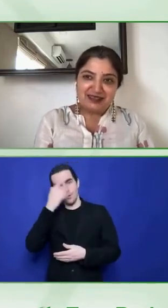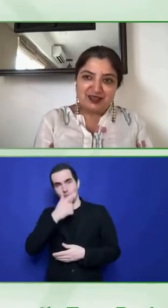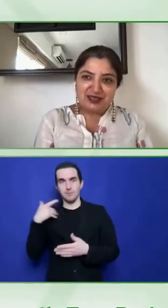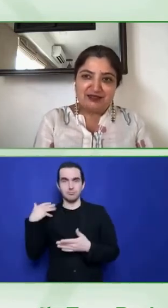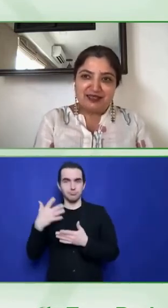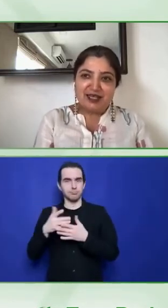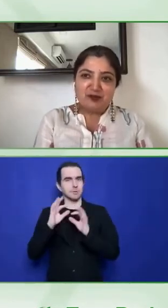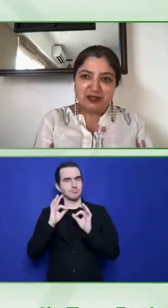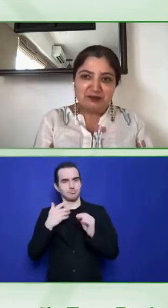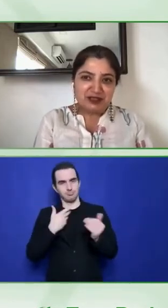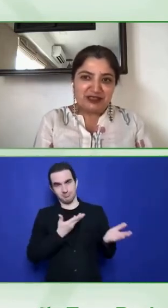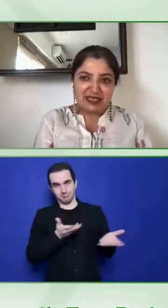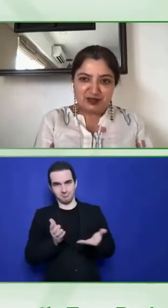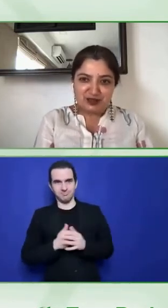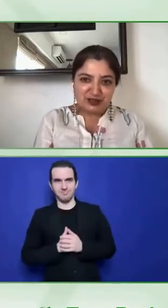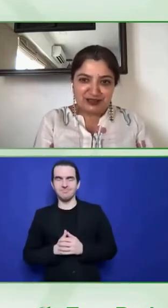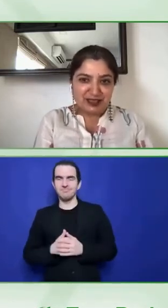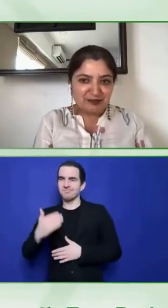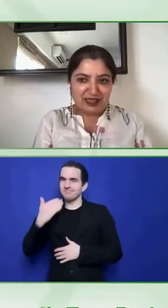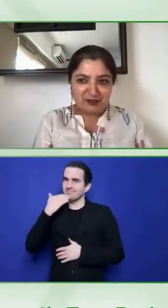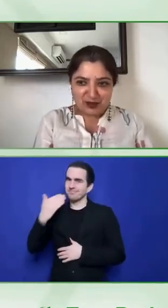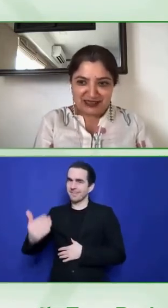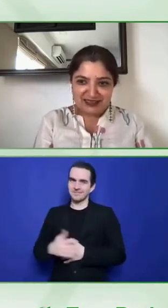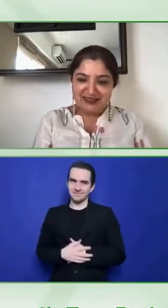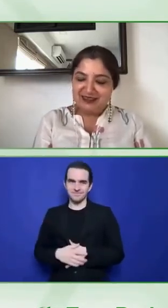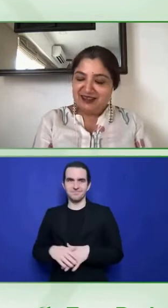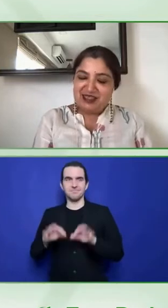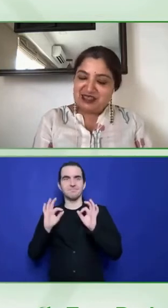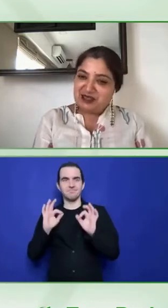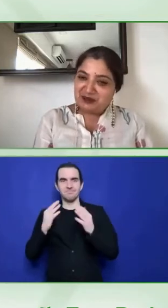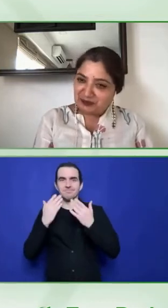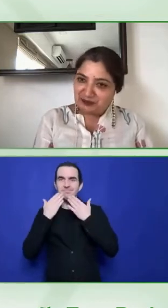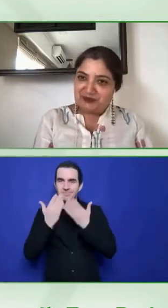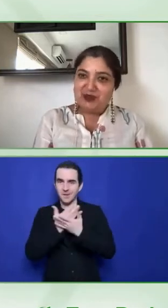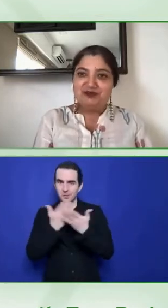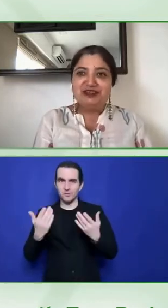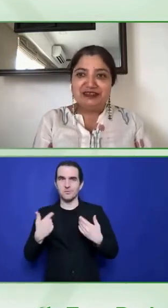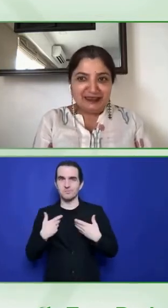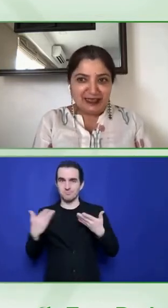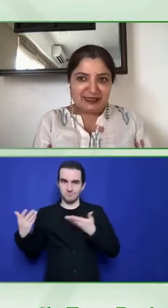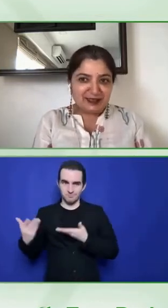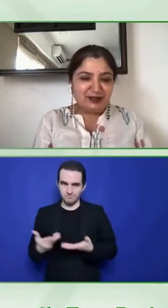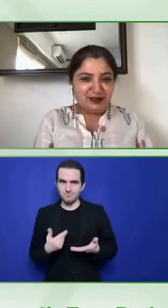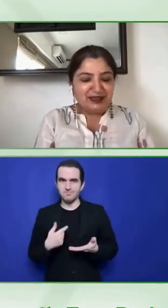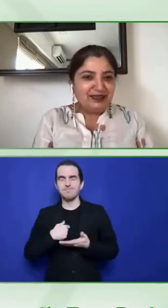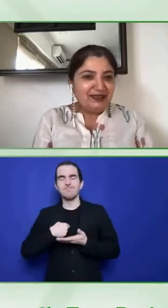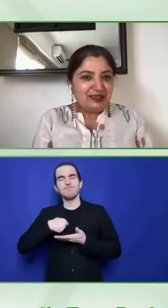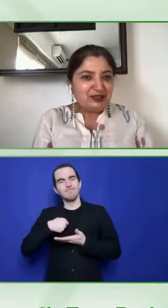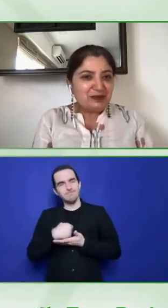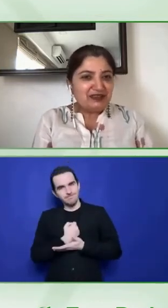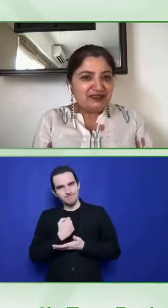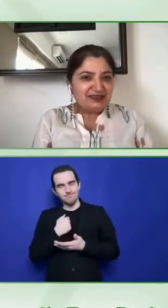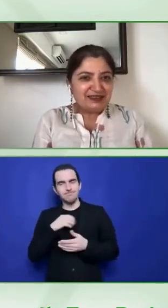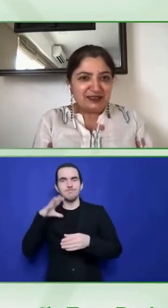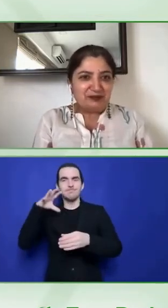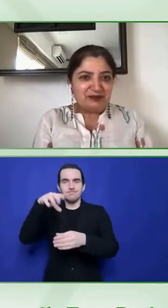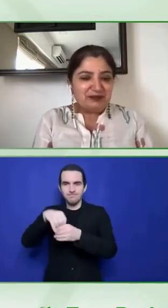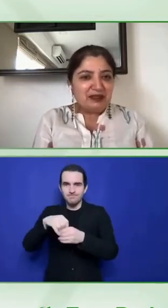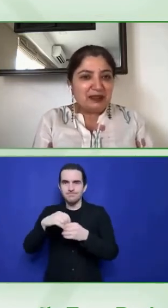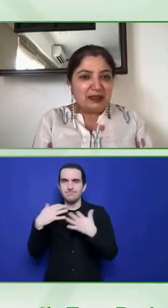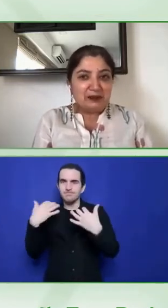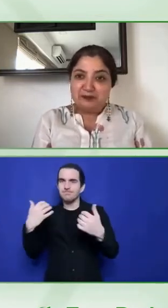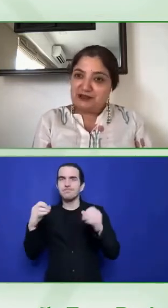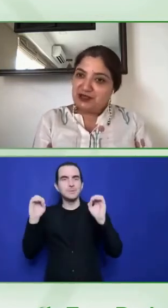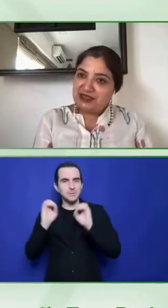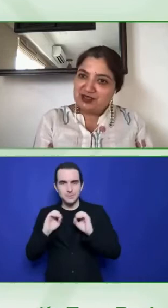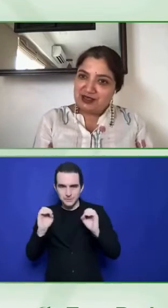seeing the stage there right now made me nostalgic to the time that I was there. So hopefully next year. To Martin and team.